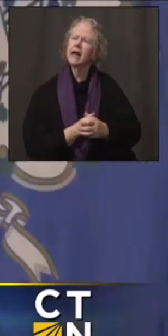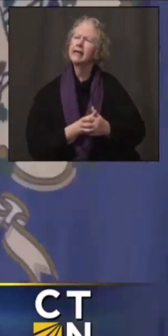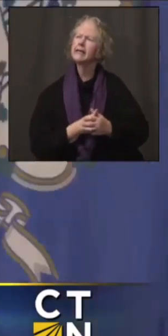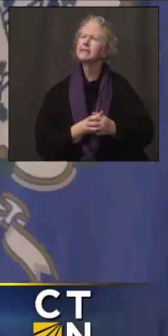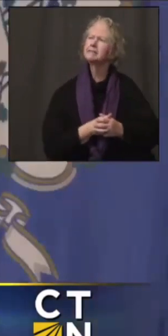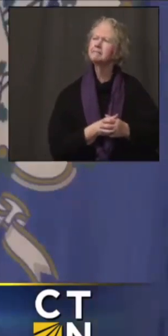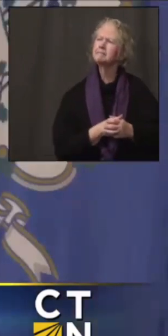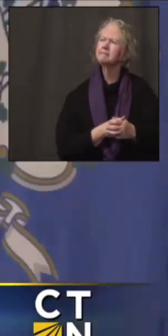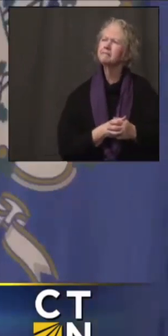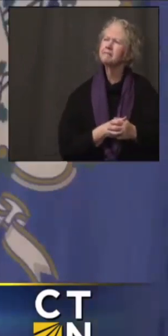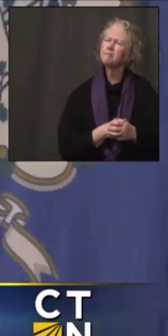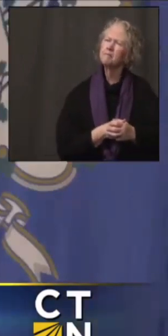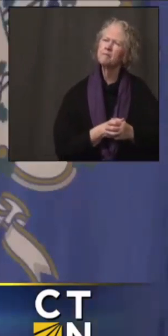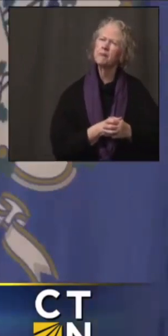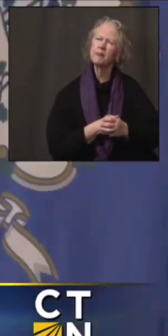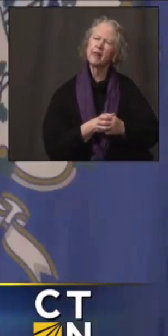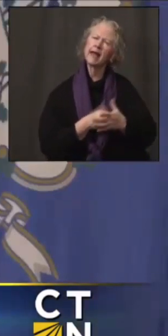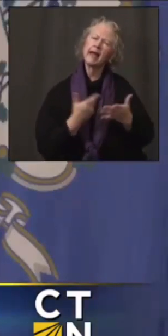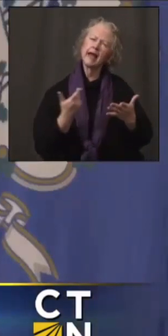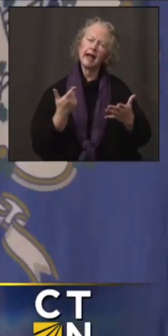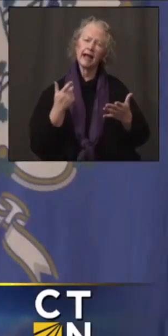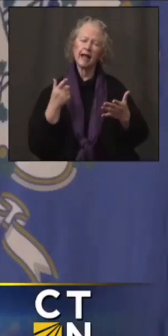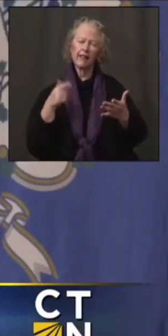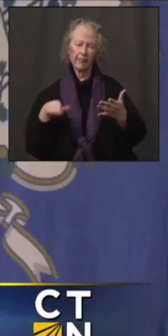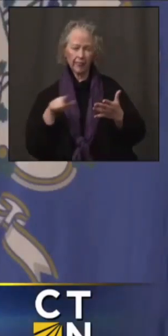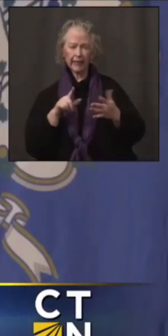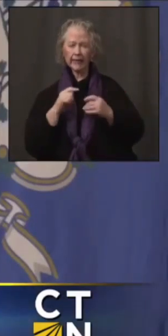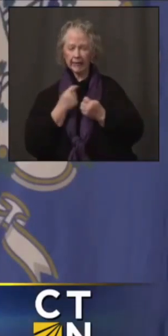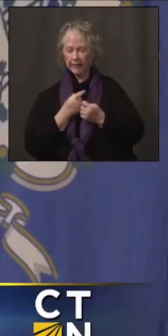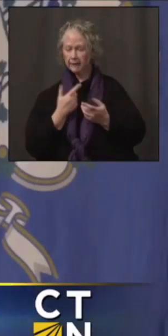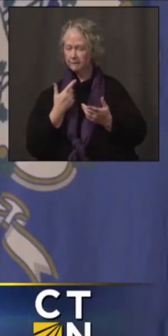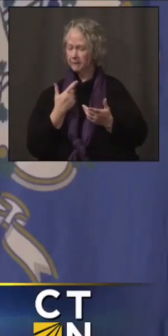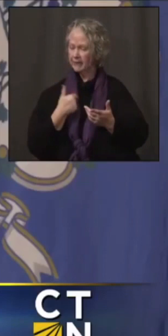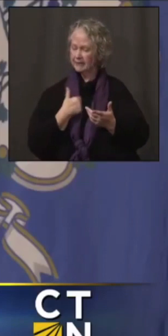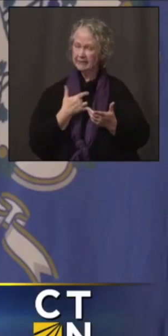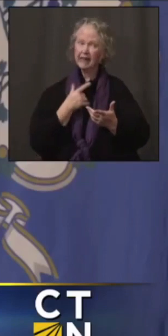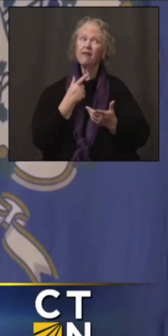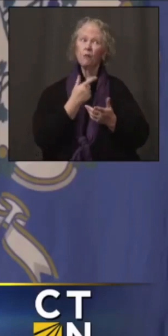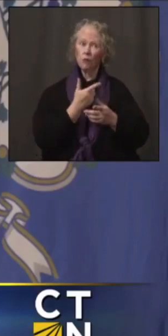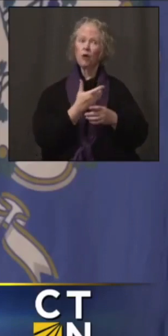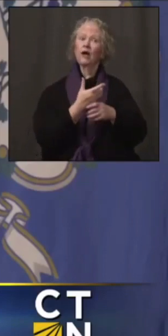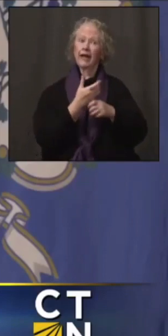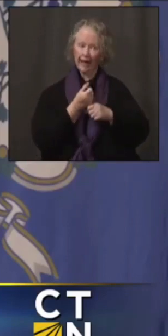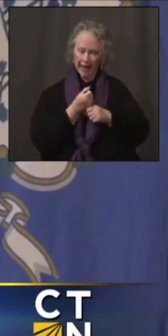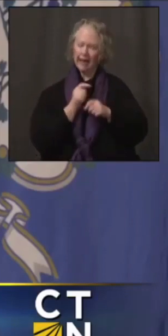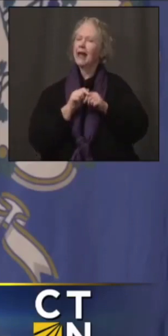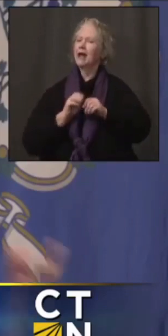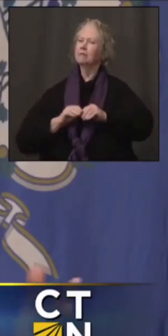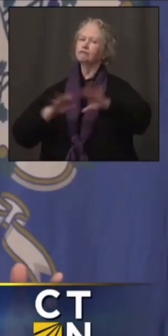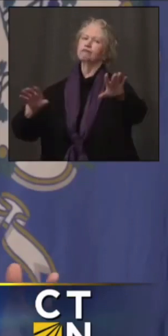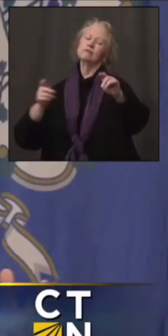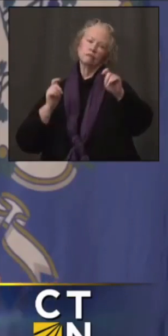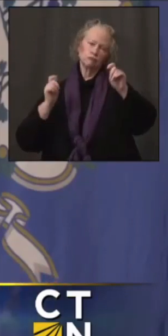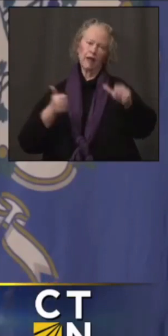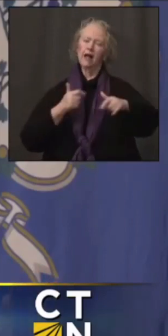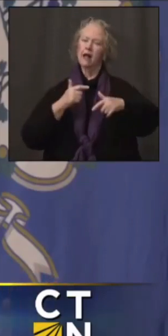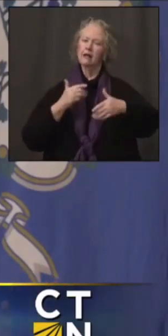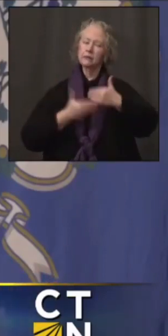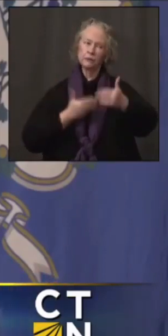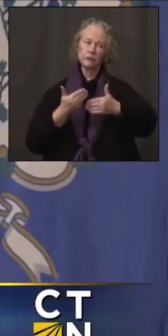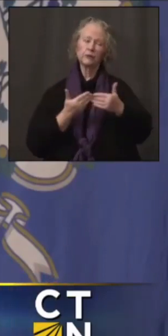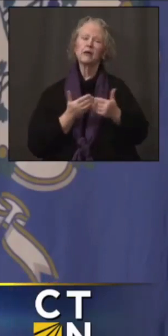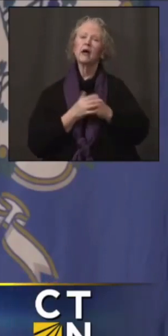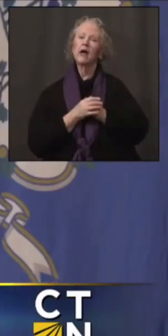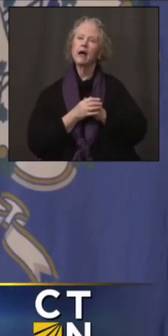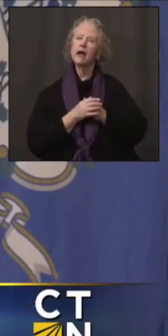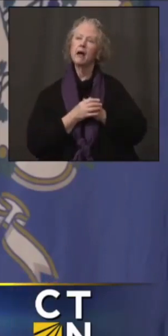As we described, you know, Josh and the team, they're getting the vaccines out to people at a timely basis. A higher percentage